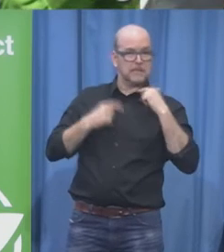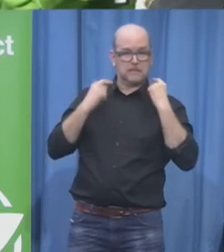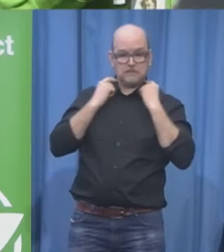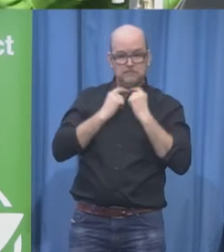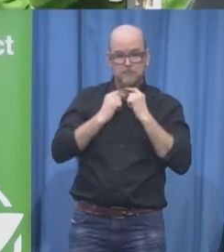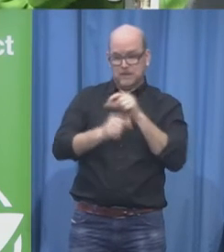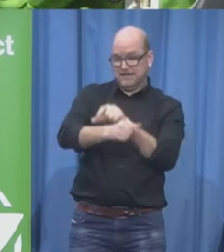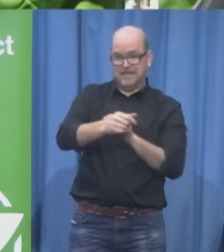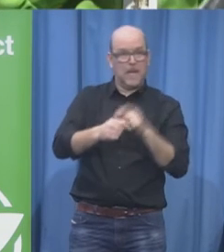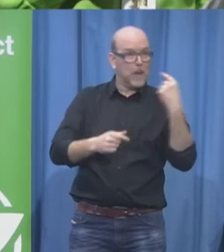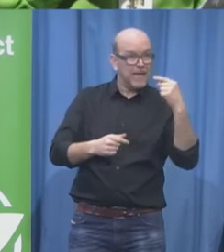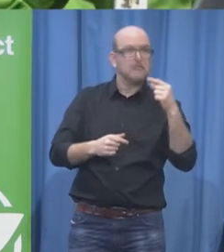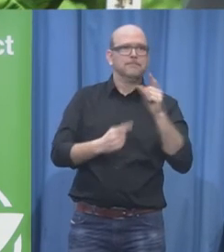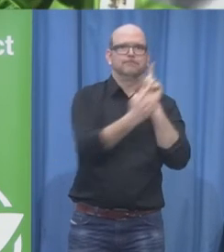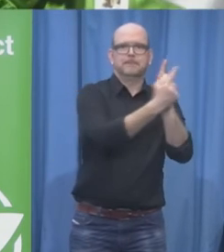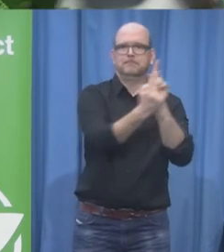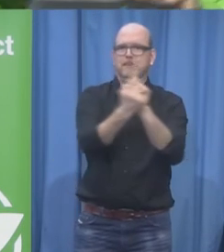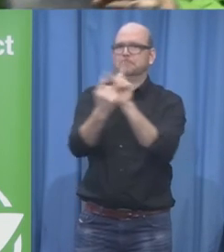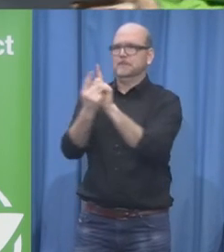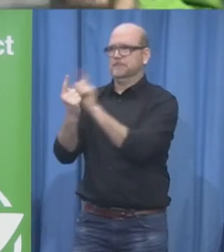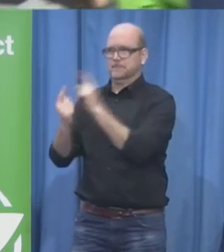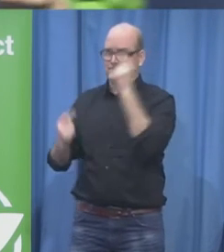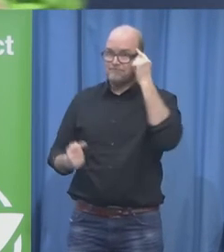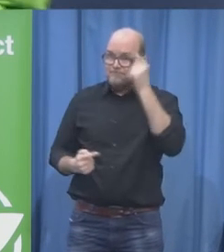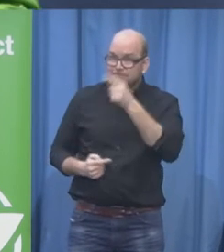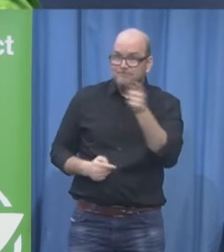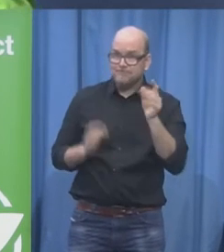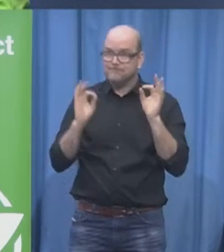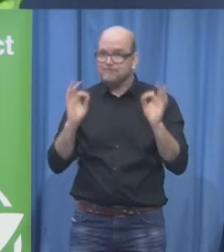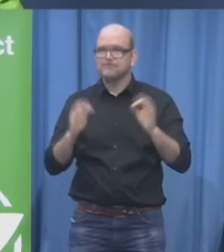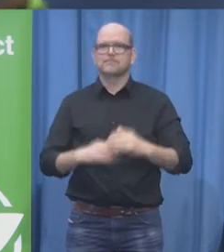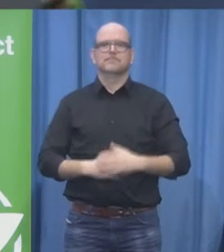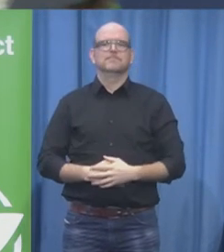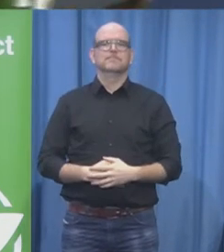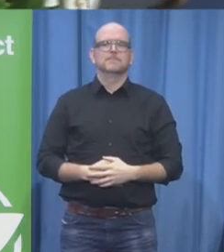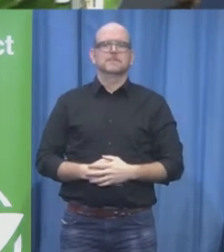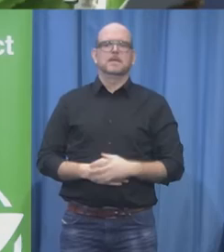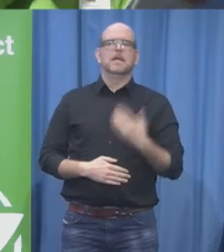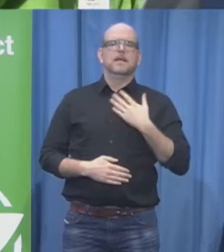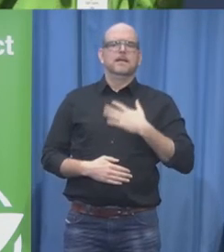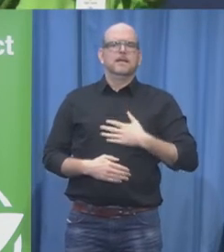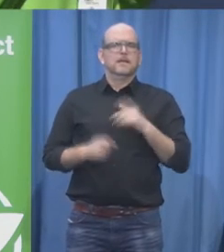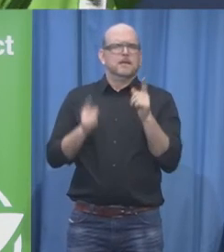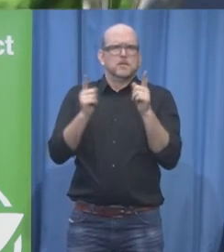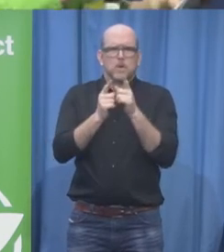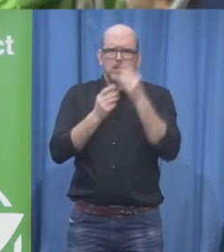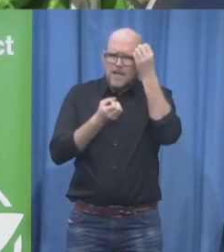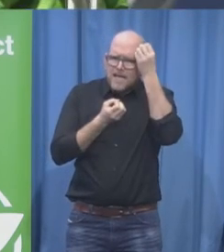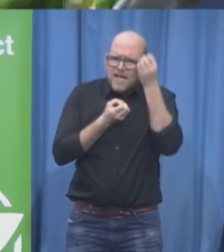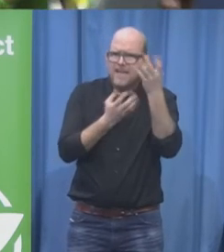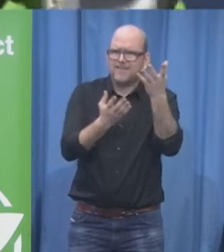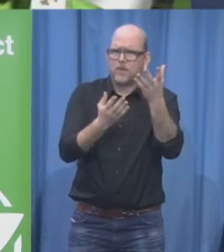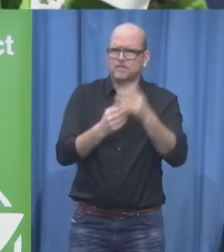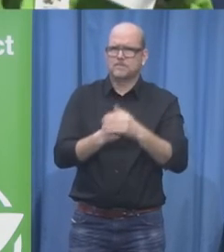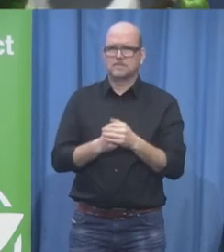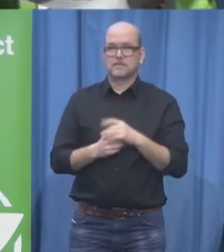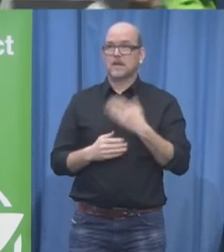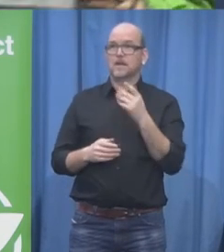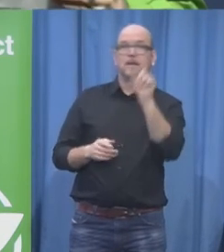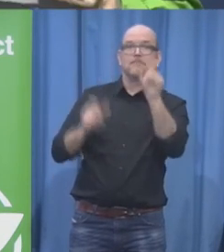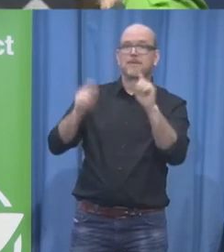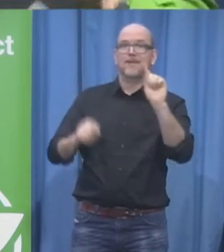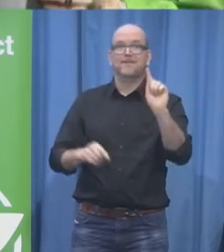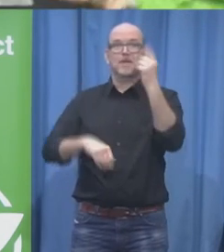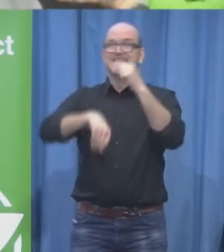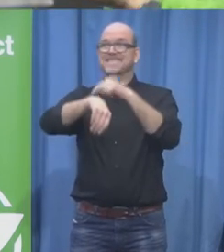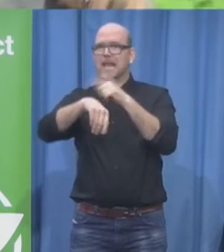been to our zero family conference let me just give you a few ground rules the most important thing that you are going